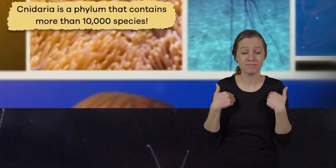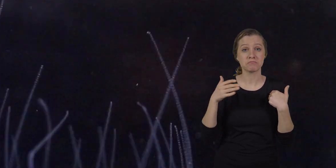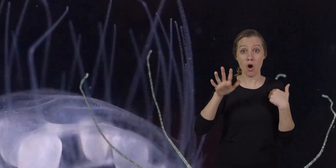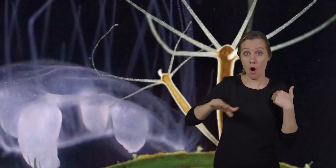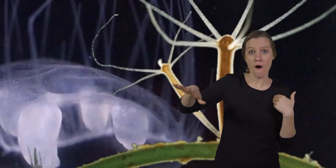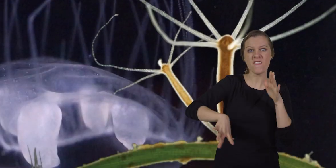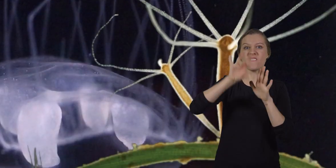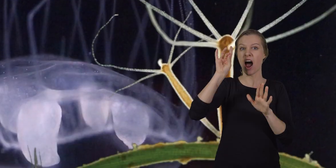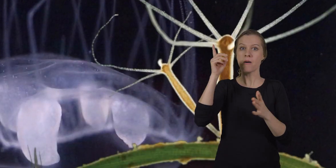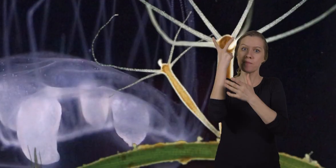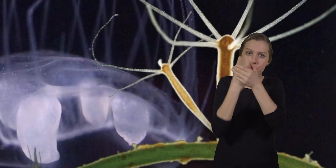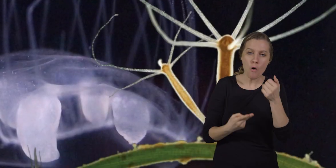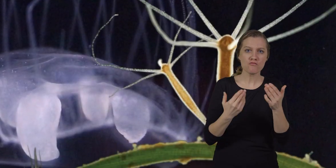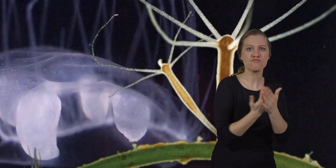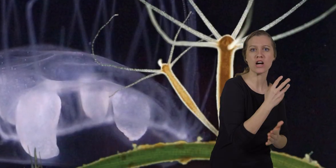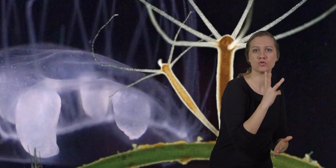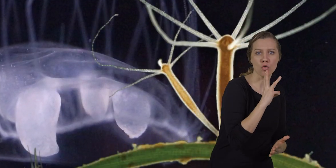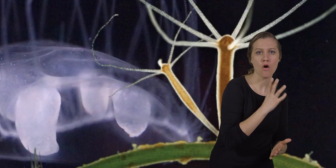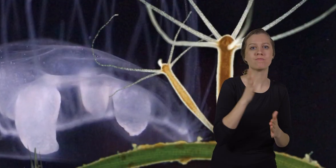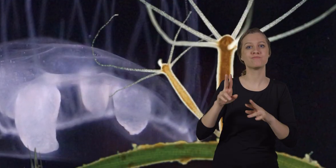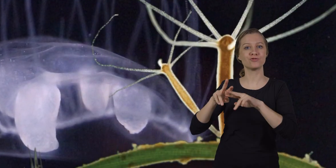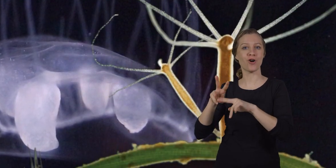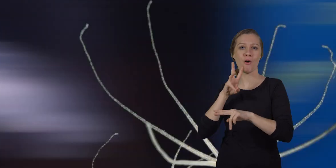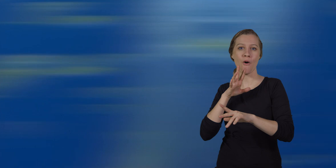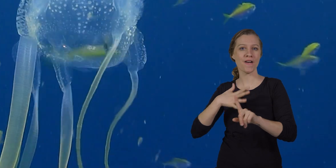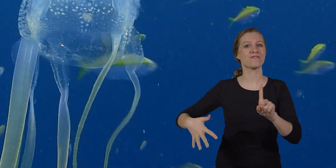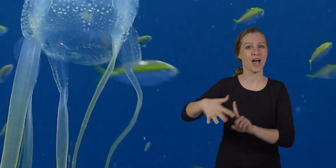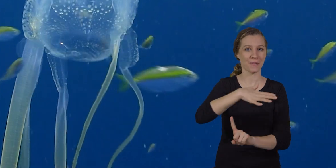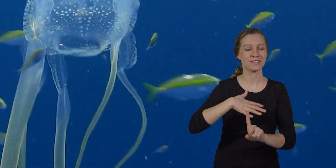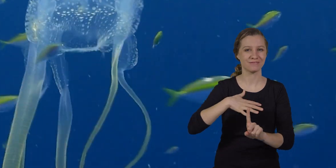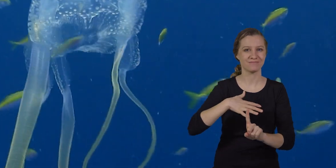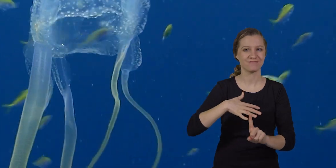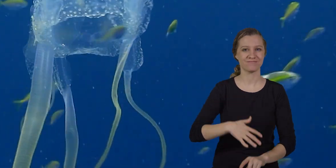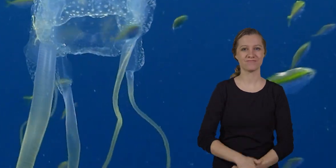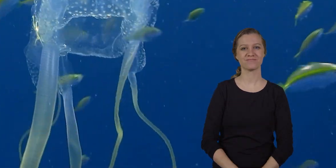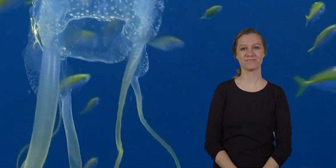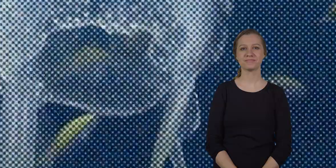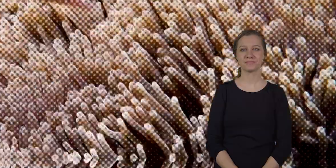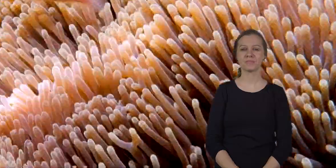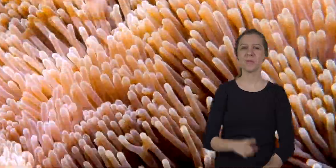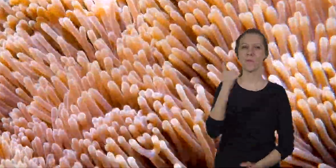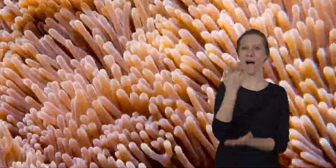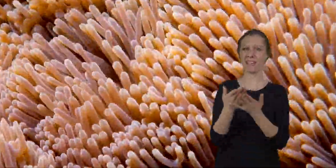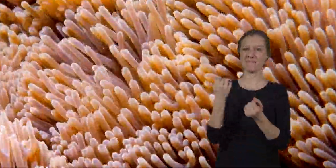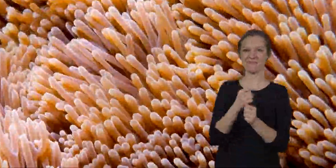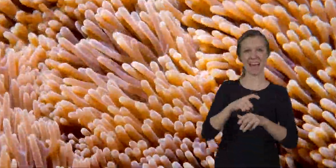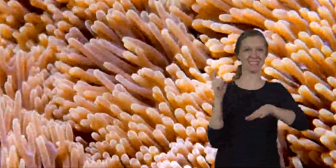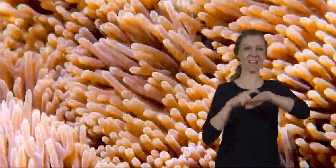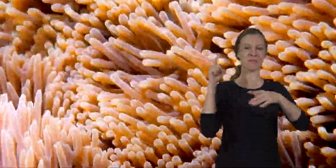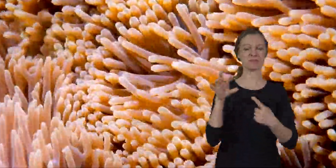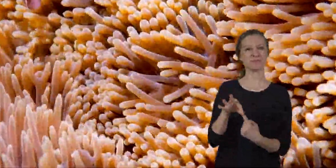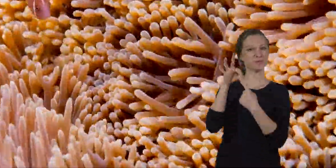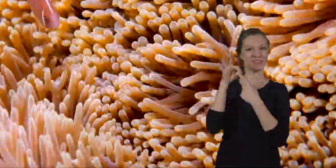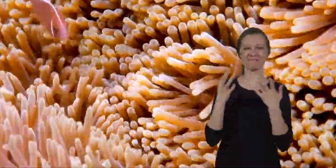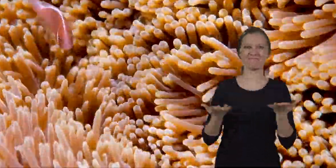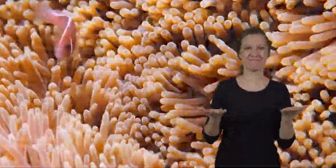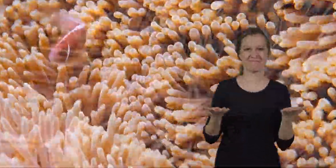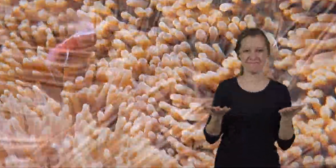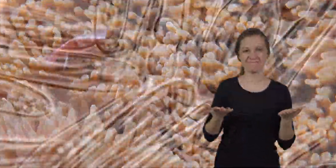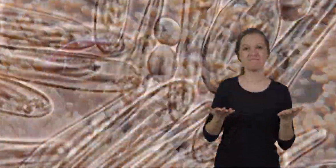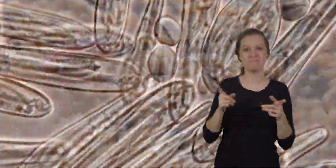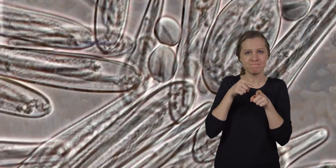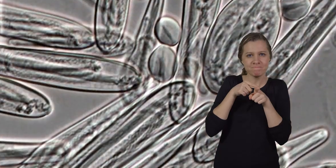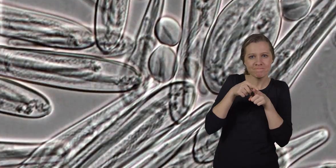all of which are found in both freshwater and saltwater environments one of the things that makes cnidarians